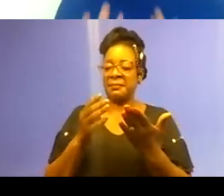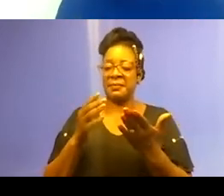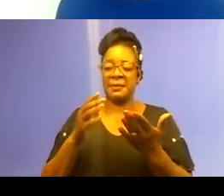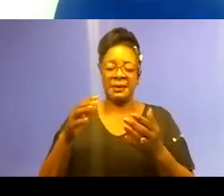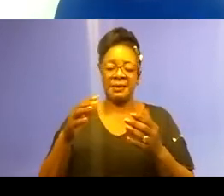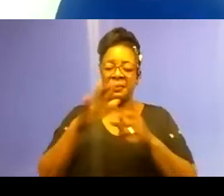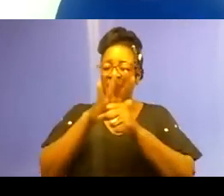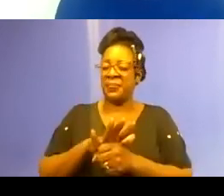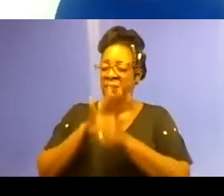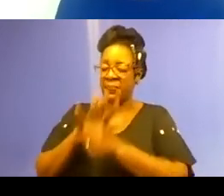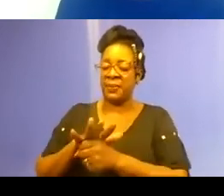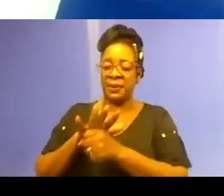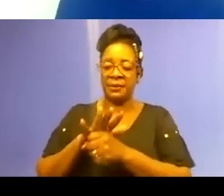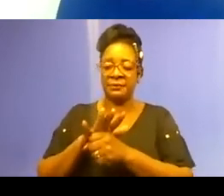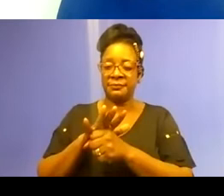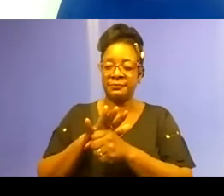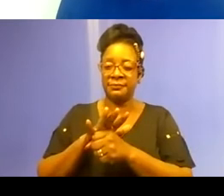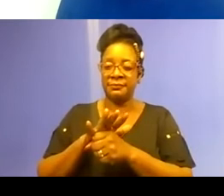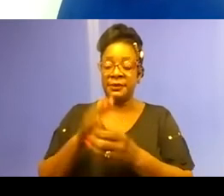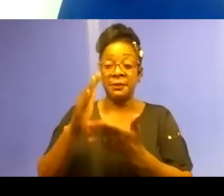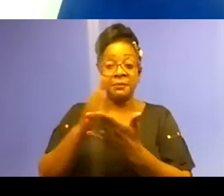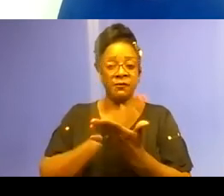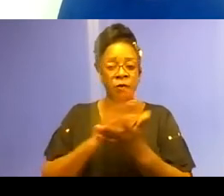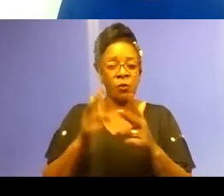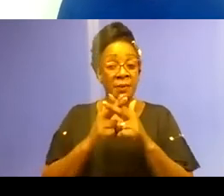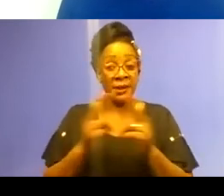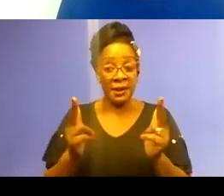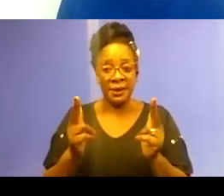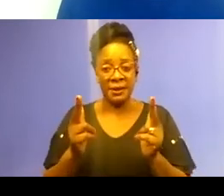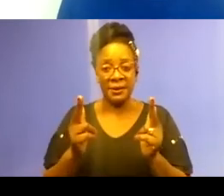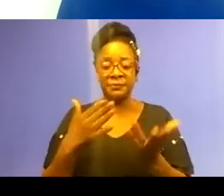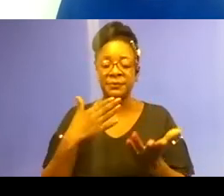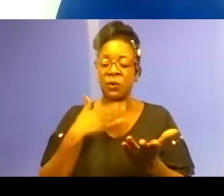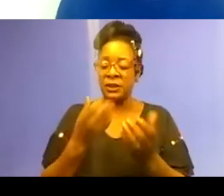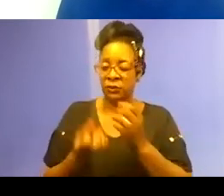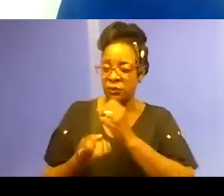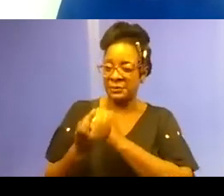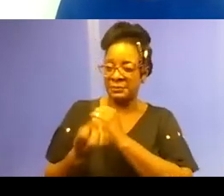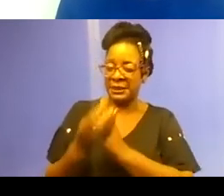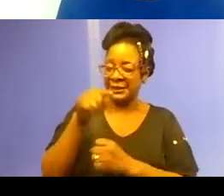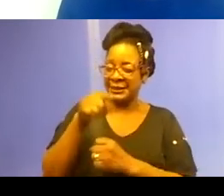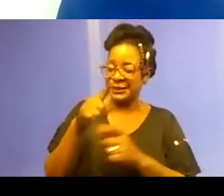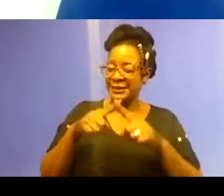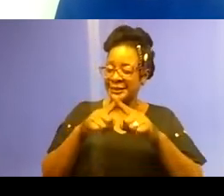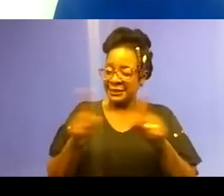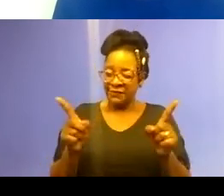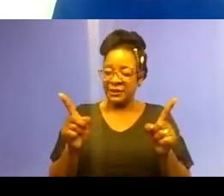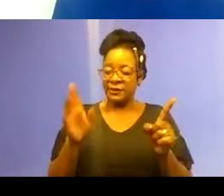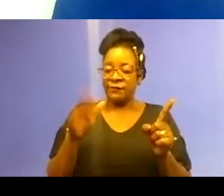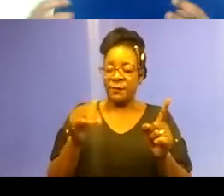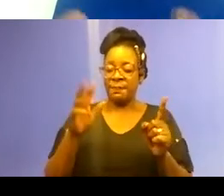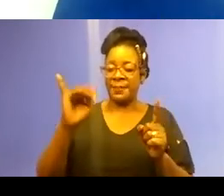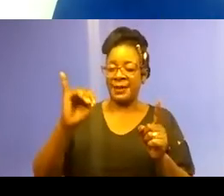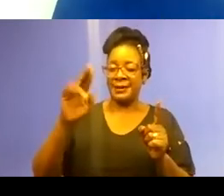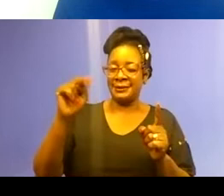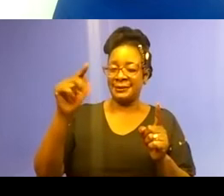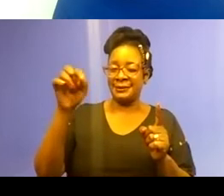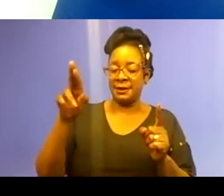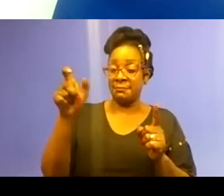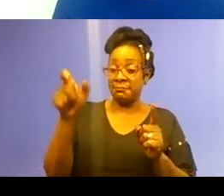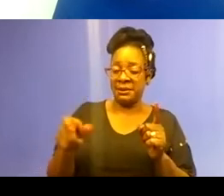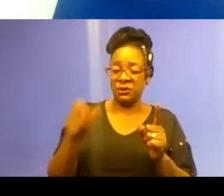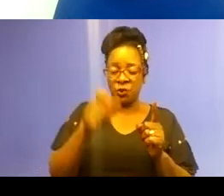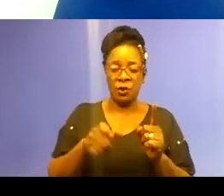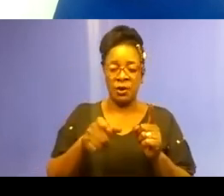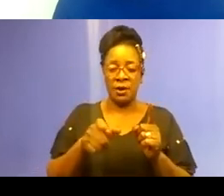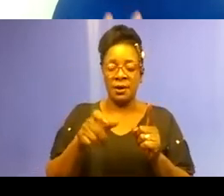just reiterate that systemic racism is different from interpersonal racism. Systemic racism